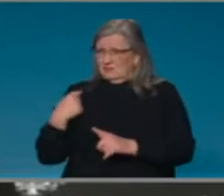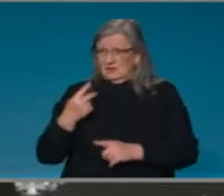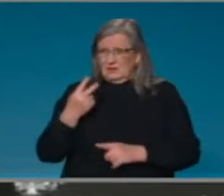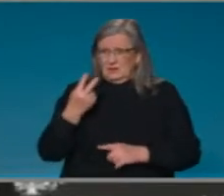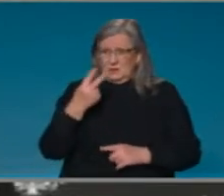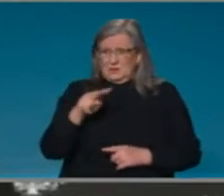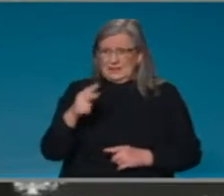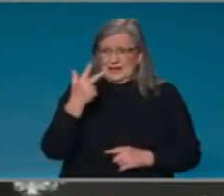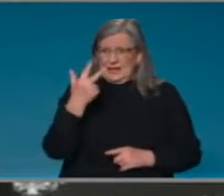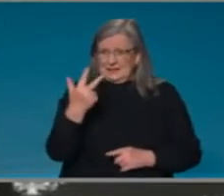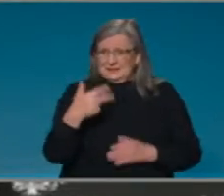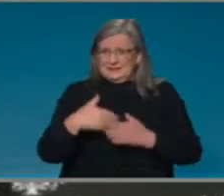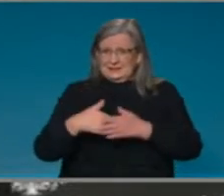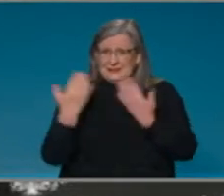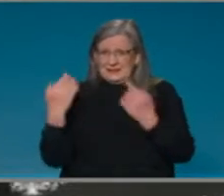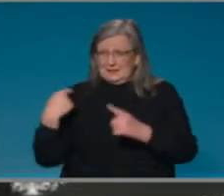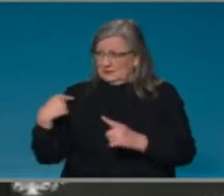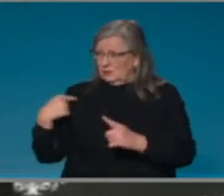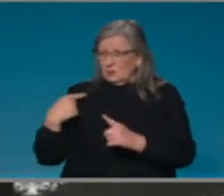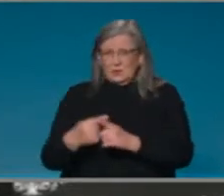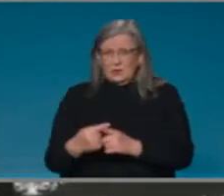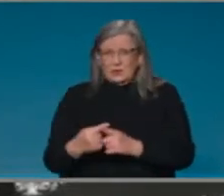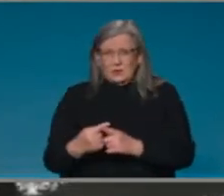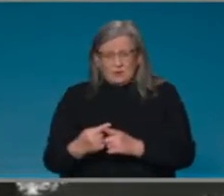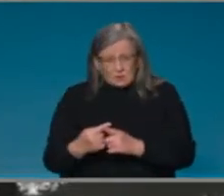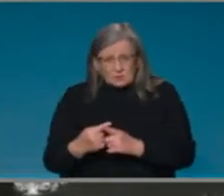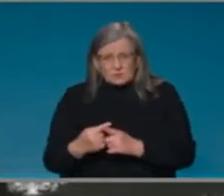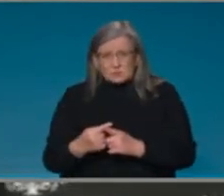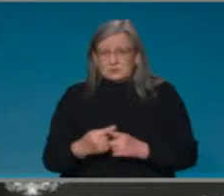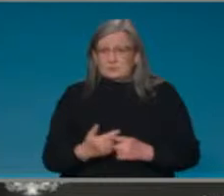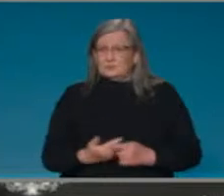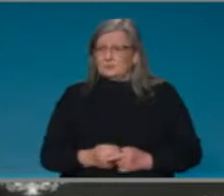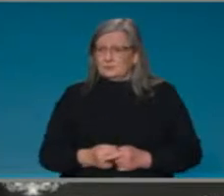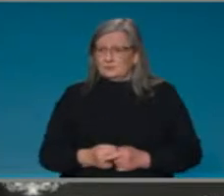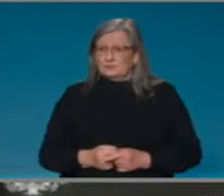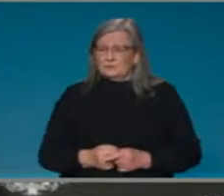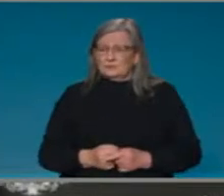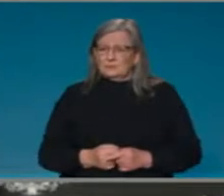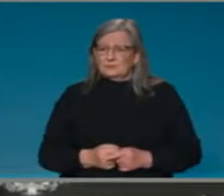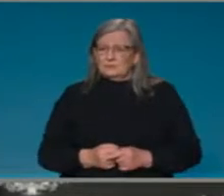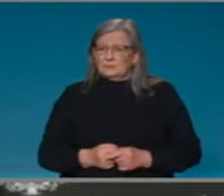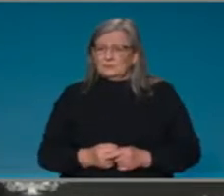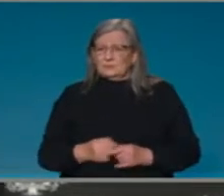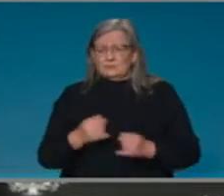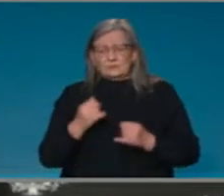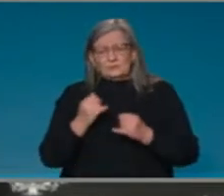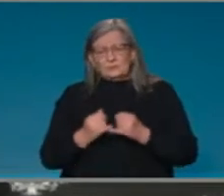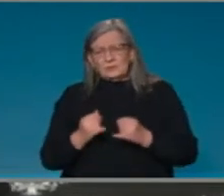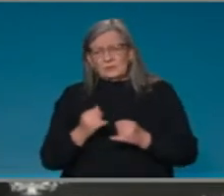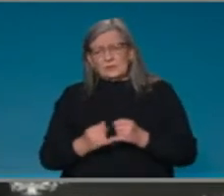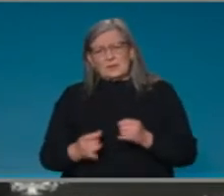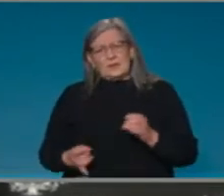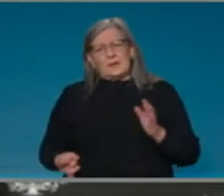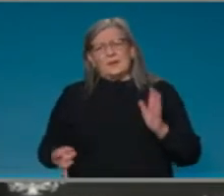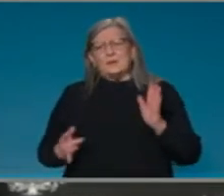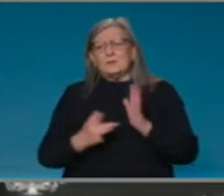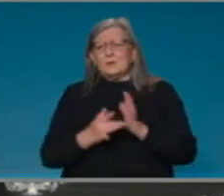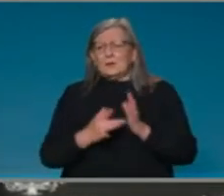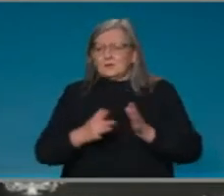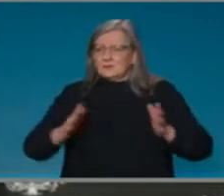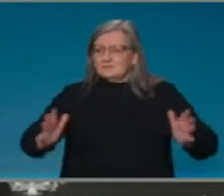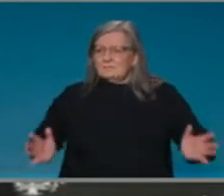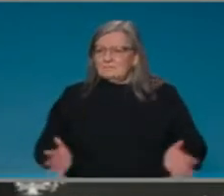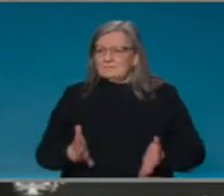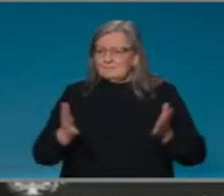vaccinations in the last 28 days, very significantly. And in many ways, one of the most